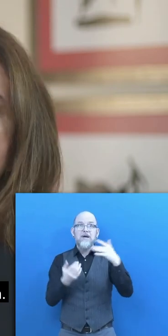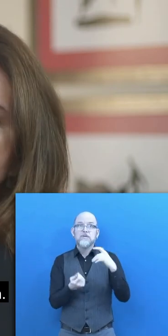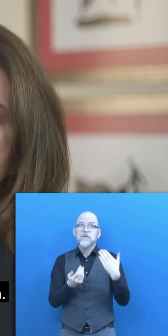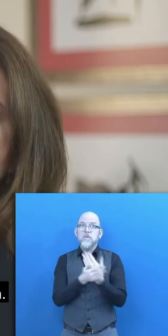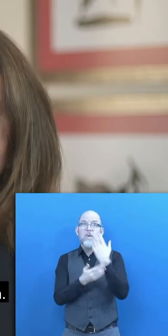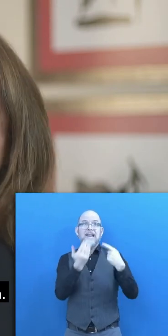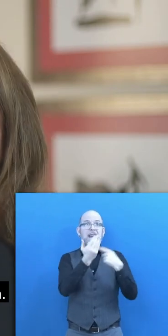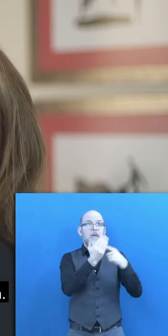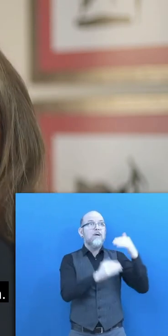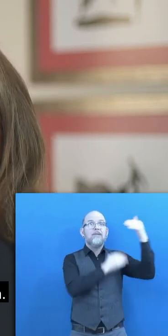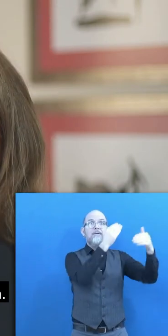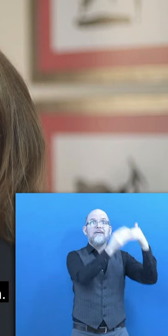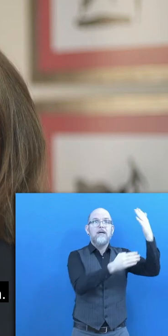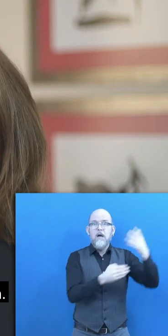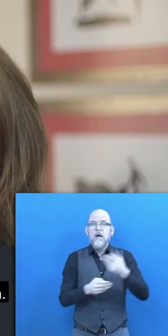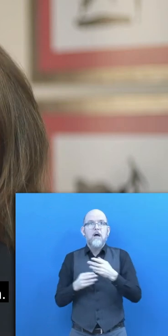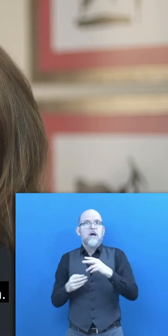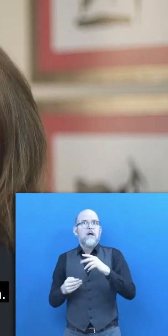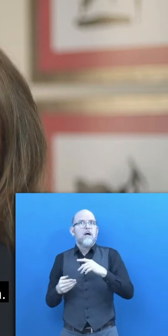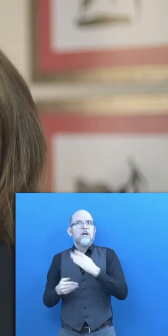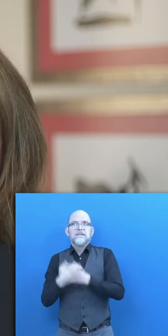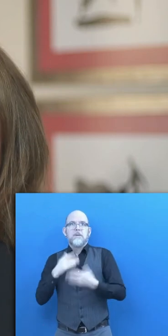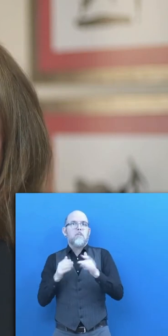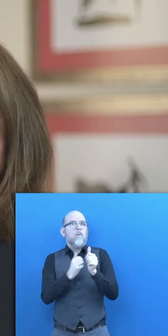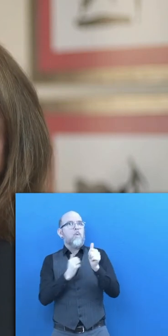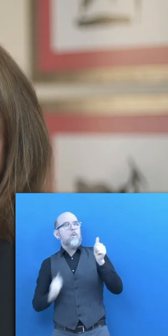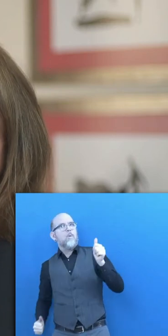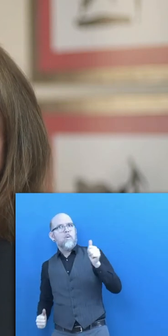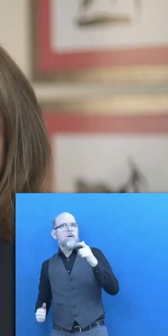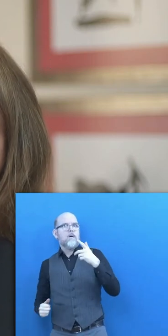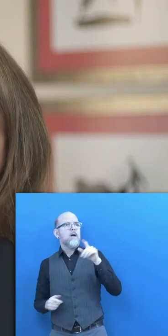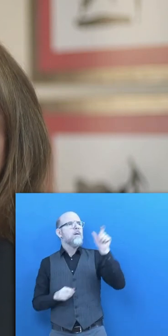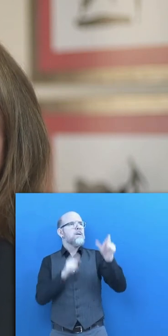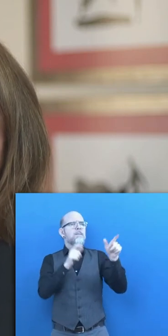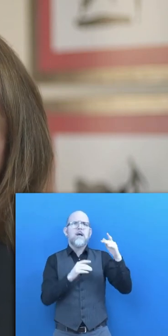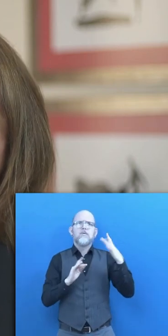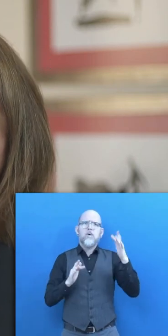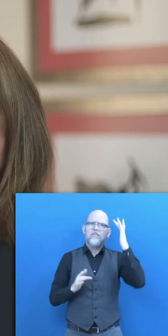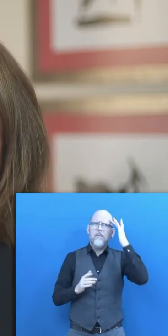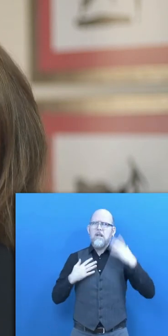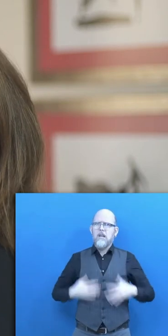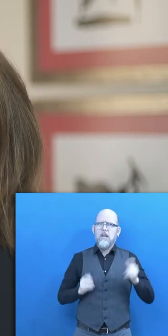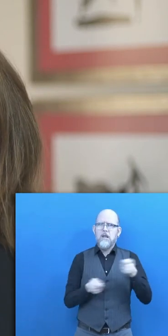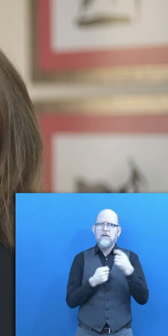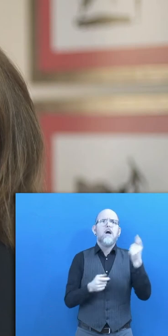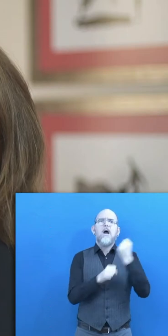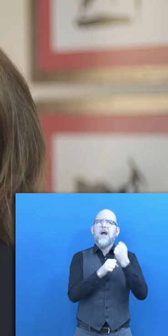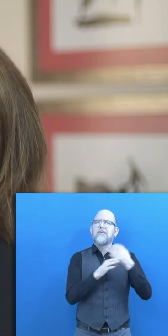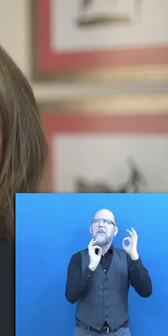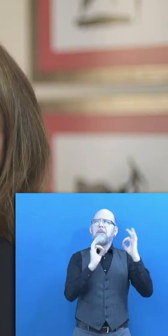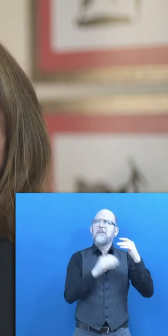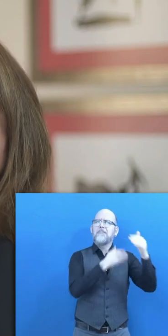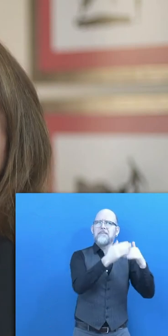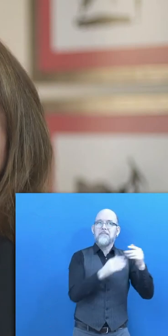in comparison to the rest of the population. As we know, people with disabilities are less likely to have a job